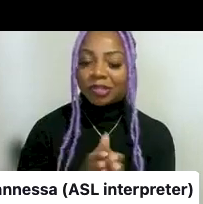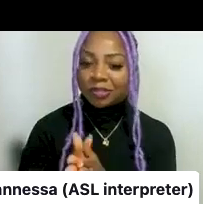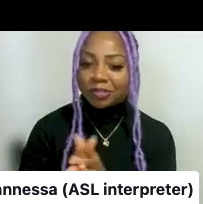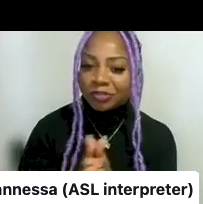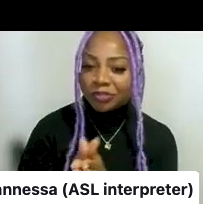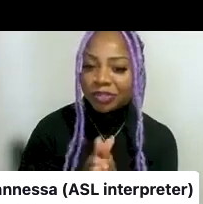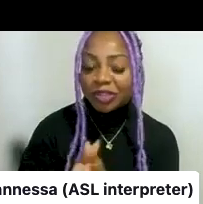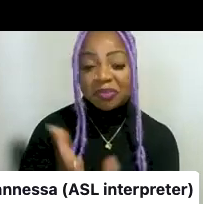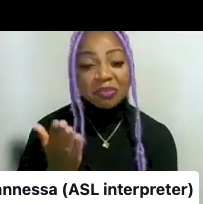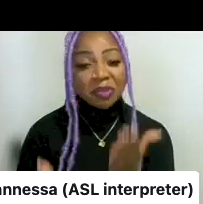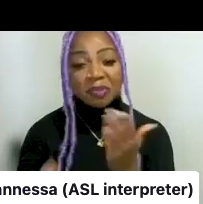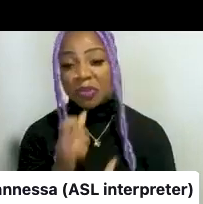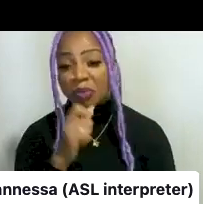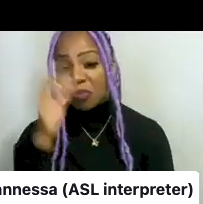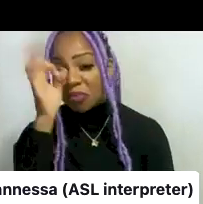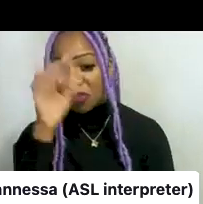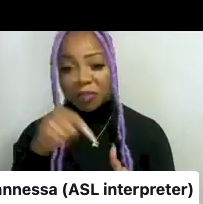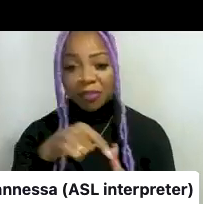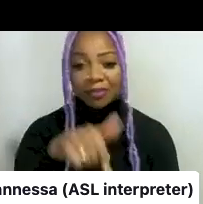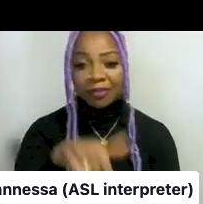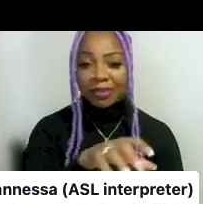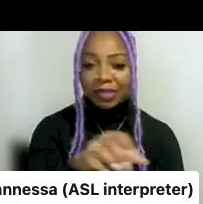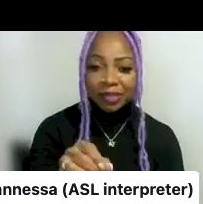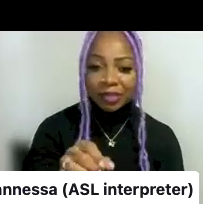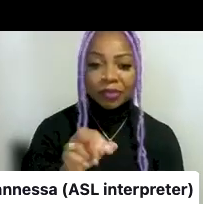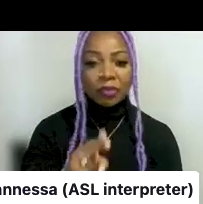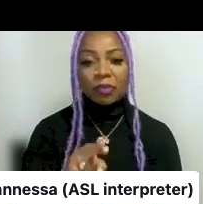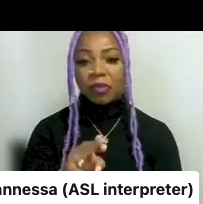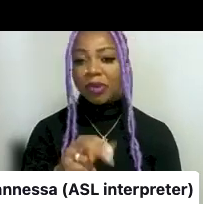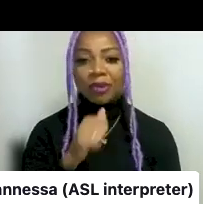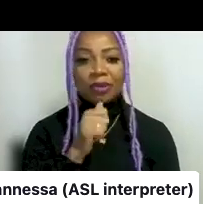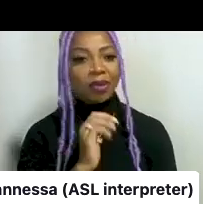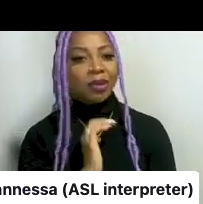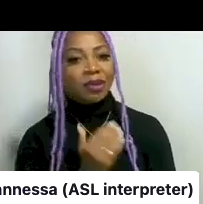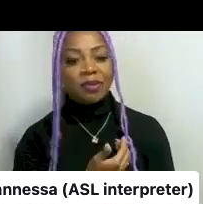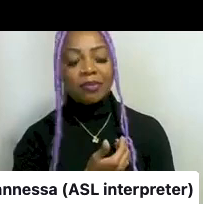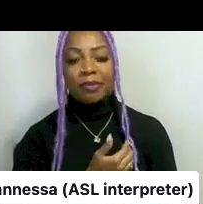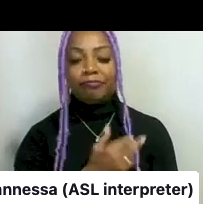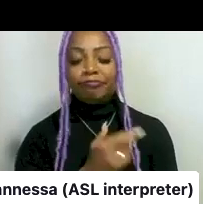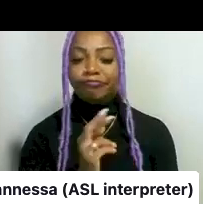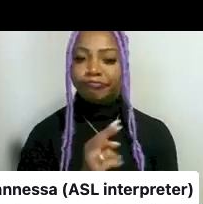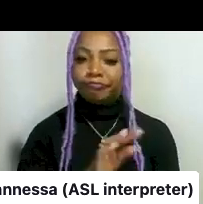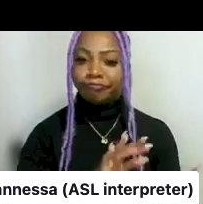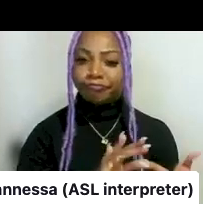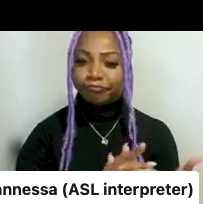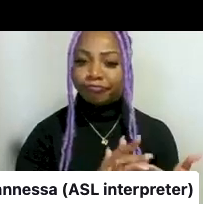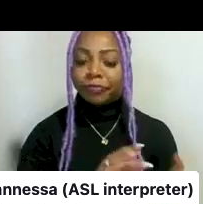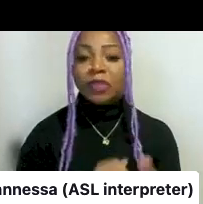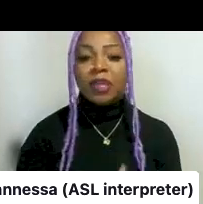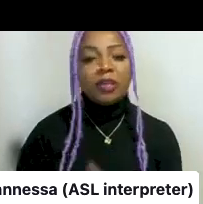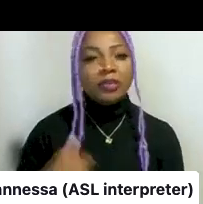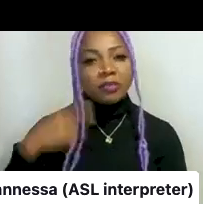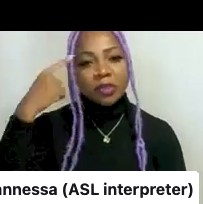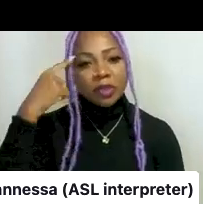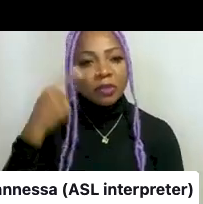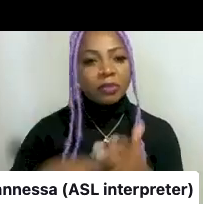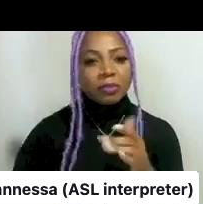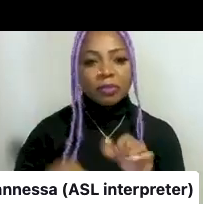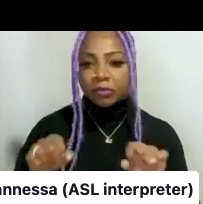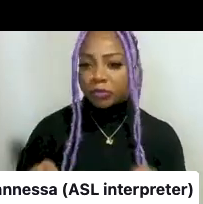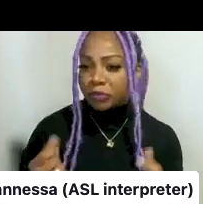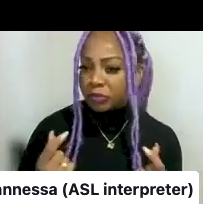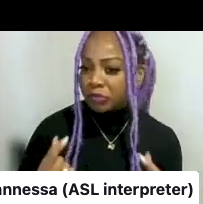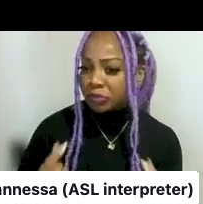don't know us or who are not our close friends. So we thought, okay, what can we do? What is interesting for us